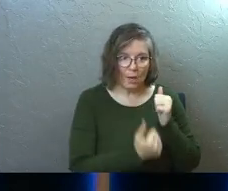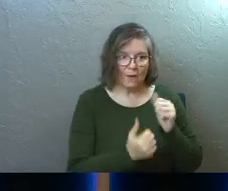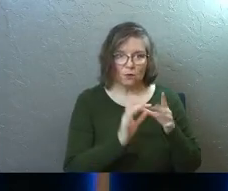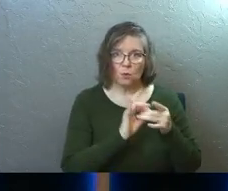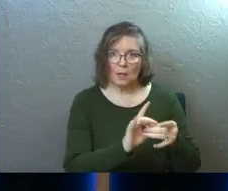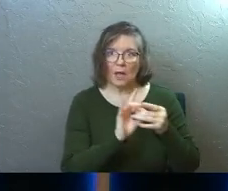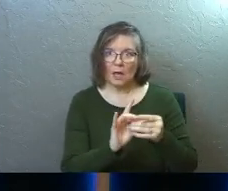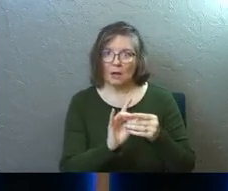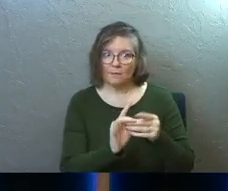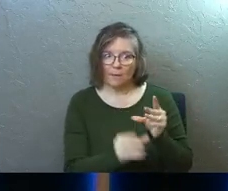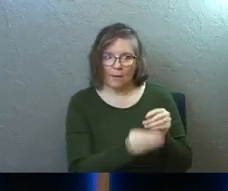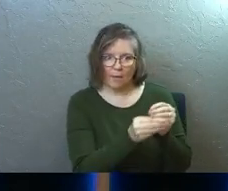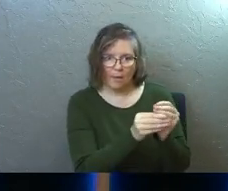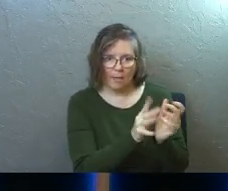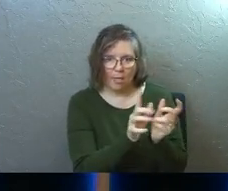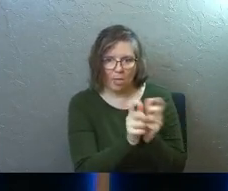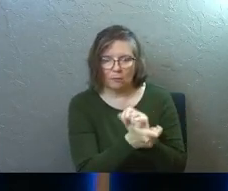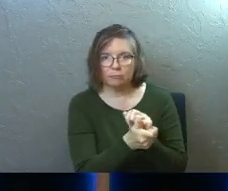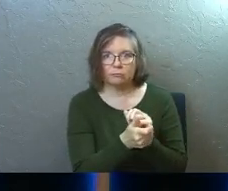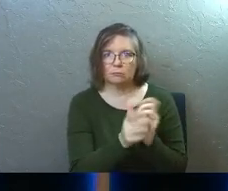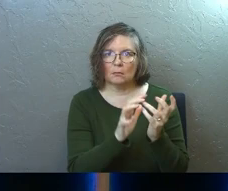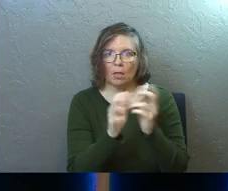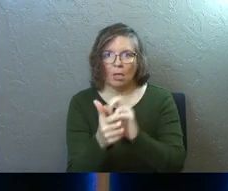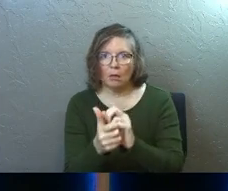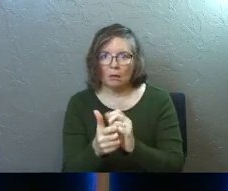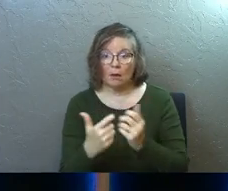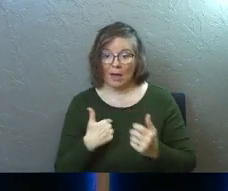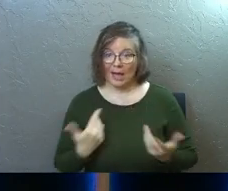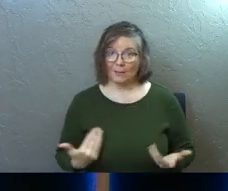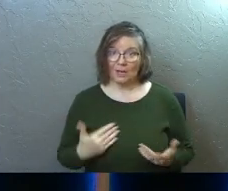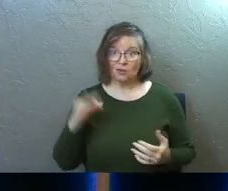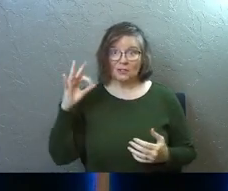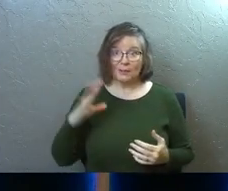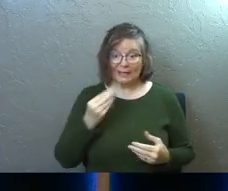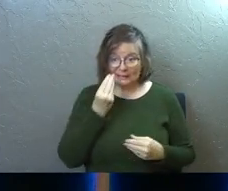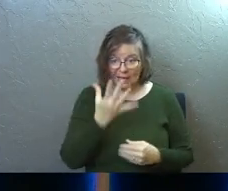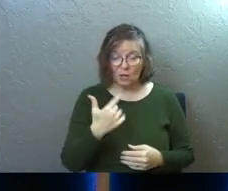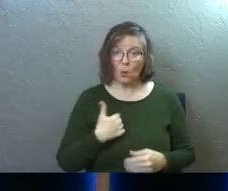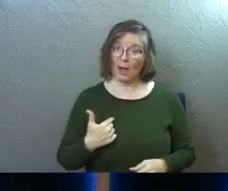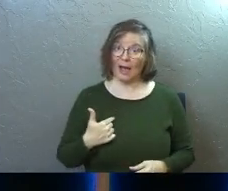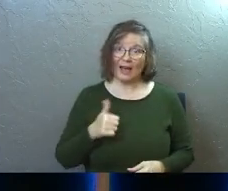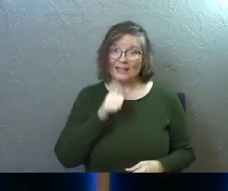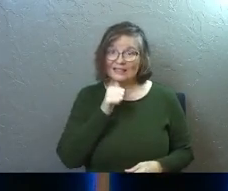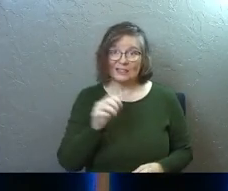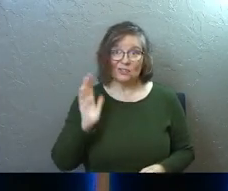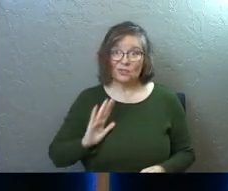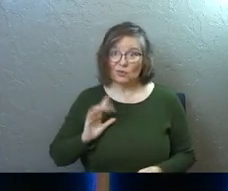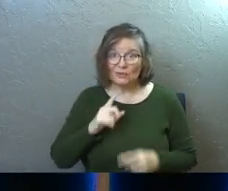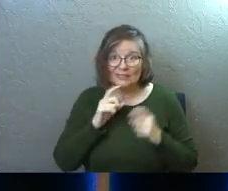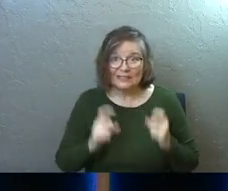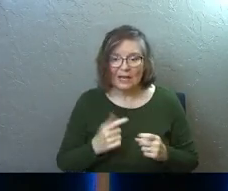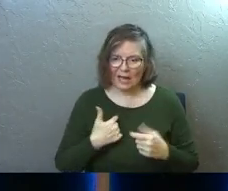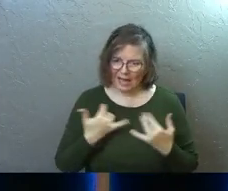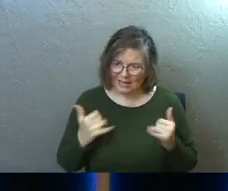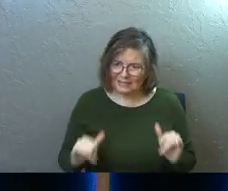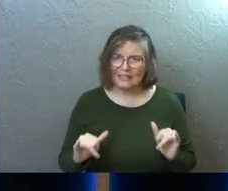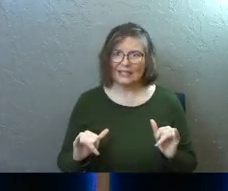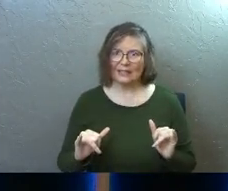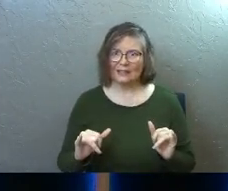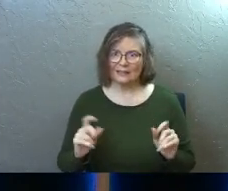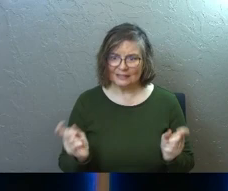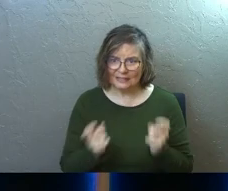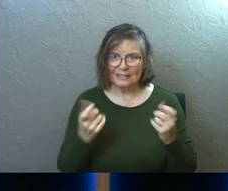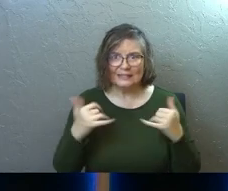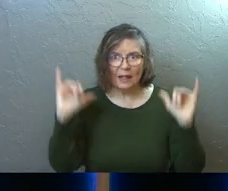single relationship every single day. Like I'm up here as a pastor telling you, I didn't used to sin. I still sin.